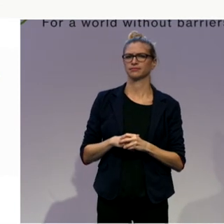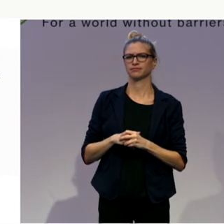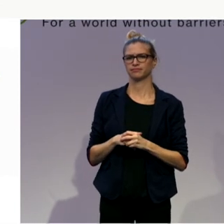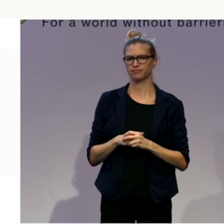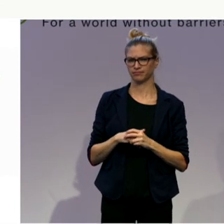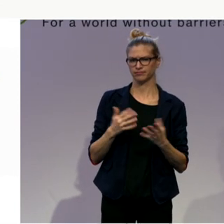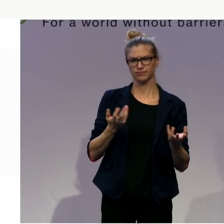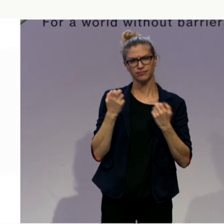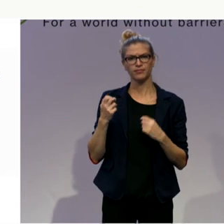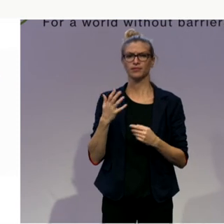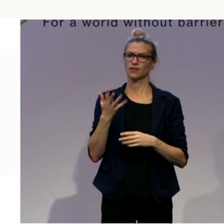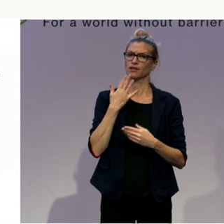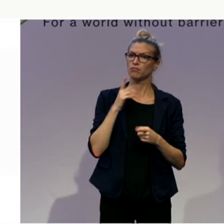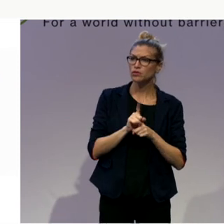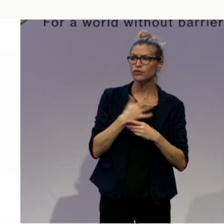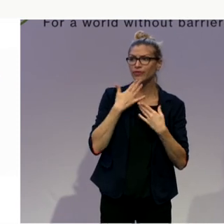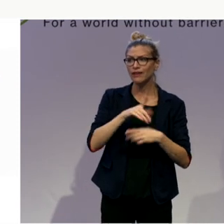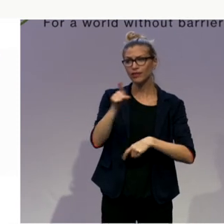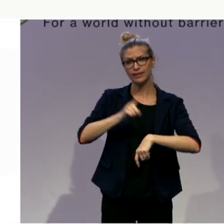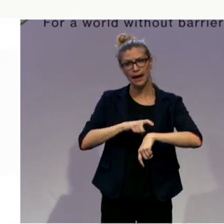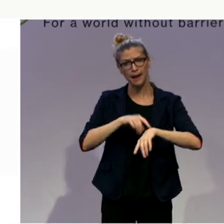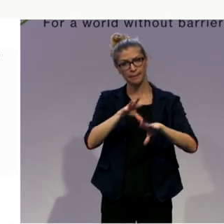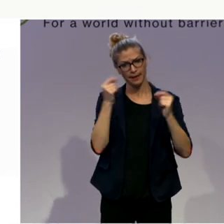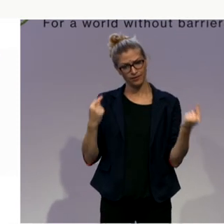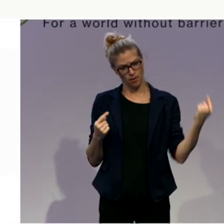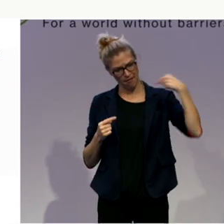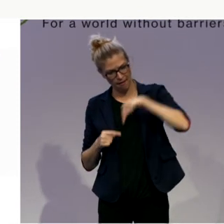very much for your time. This is the President of the Austrian Parliament.